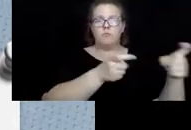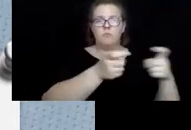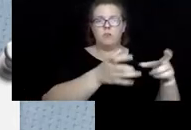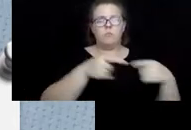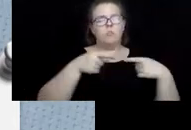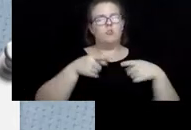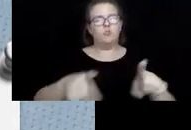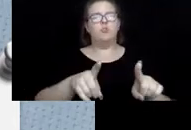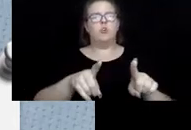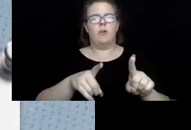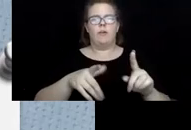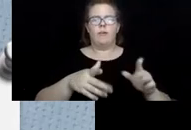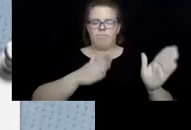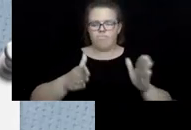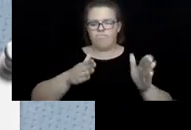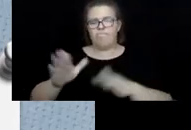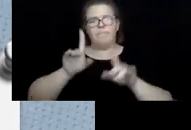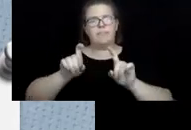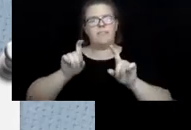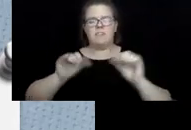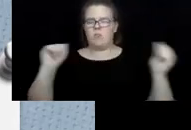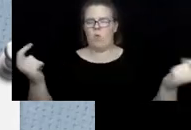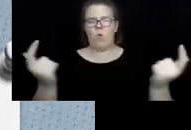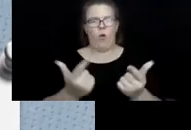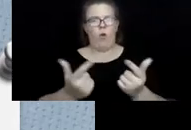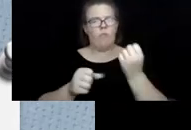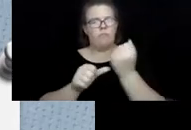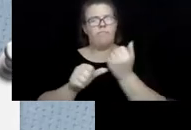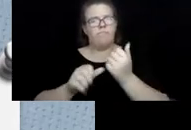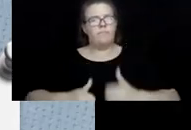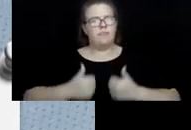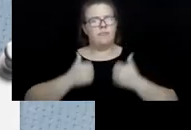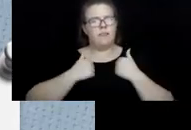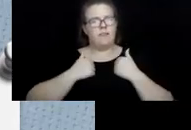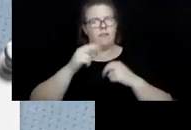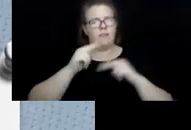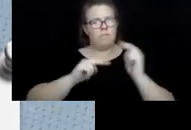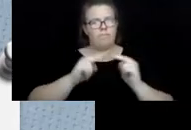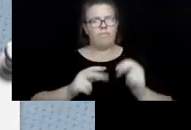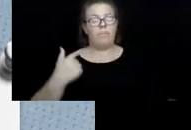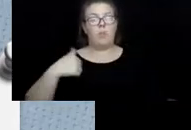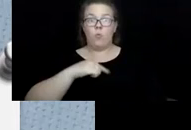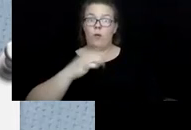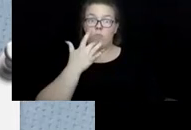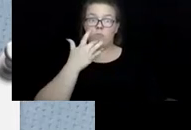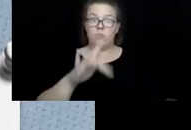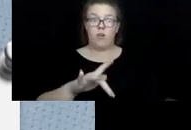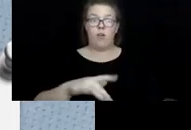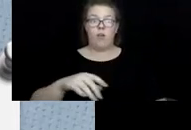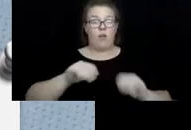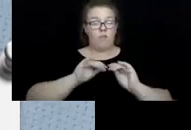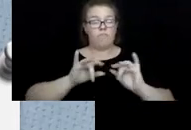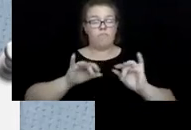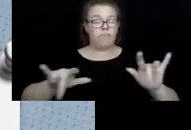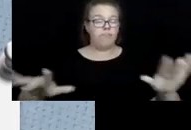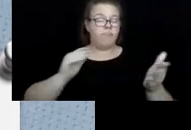at all assisted living facilities. We've been very fortunate and delivered thousands and thousands